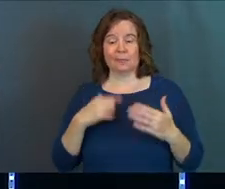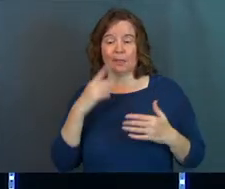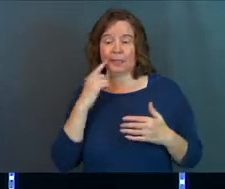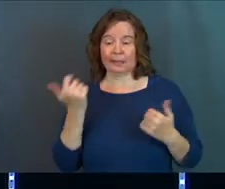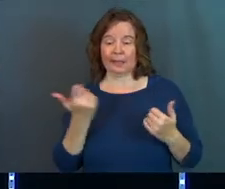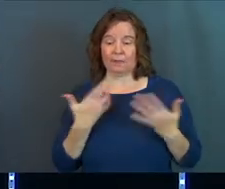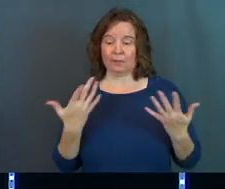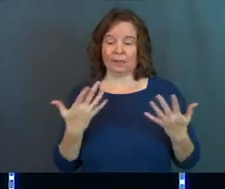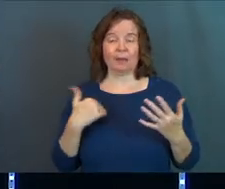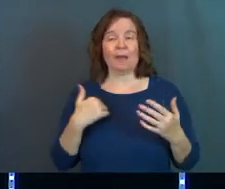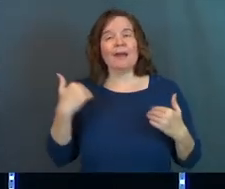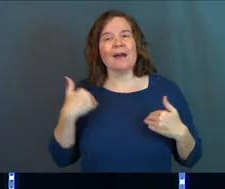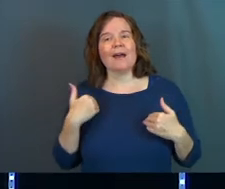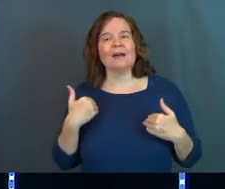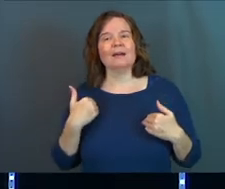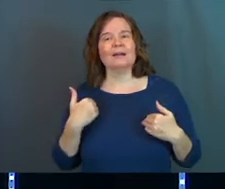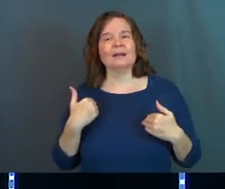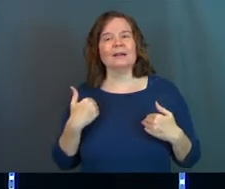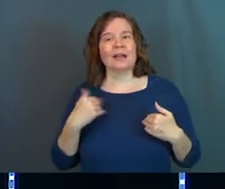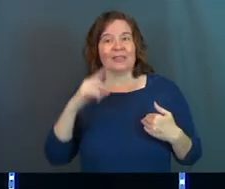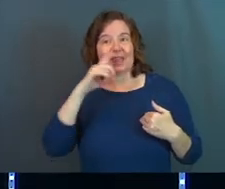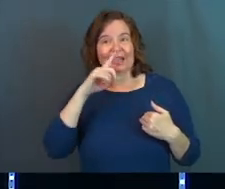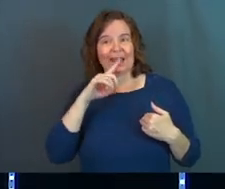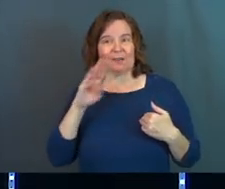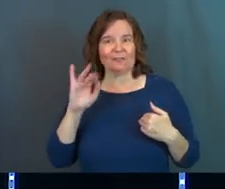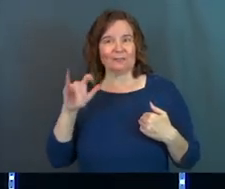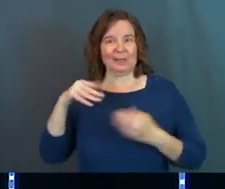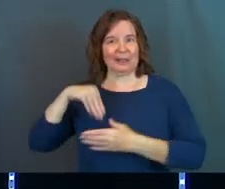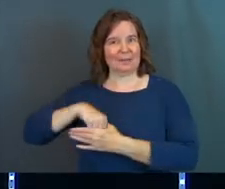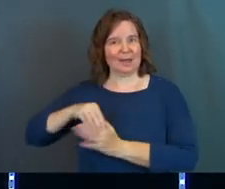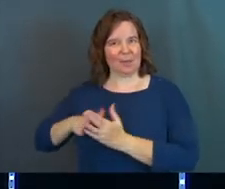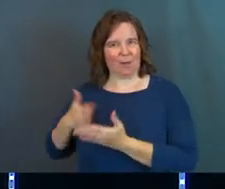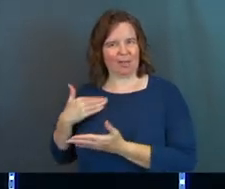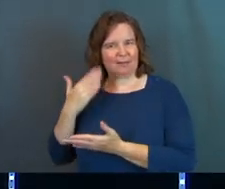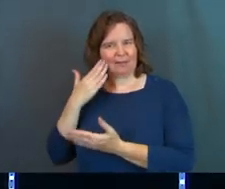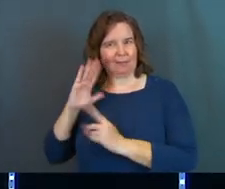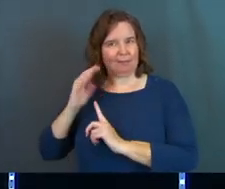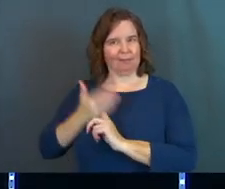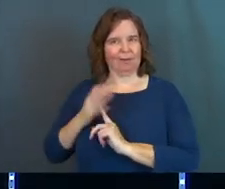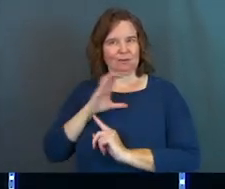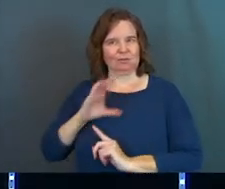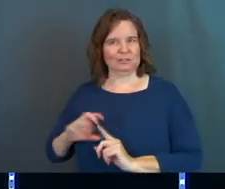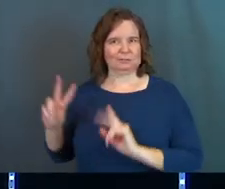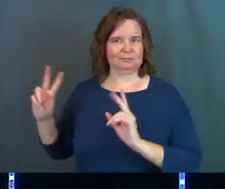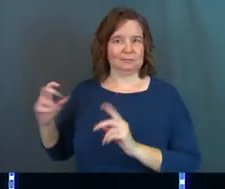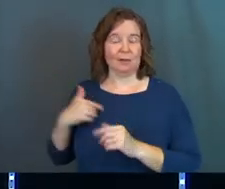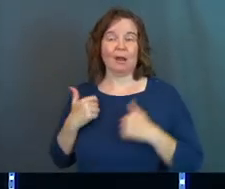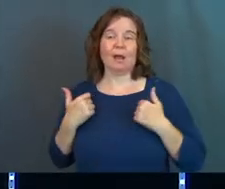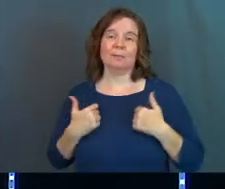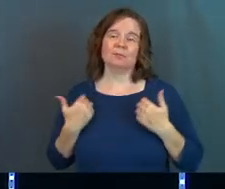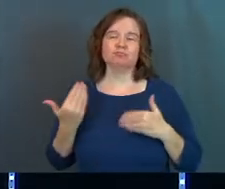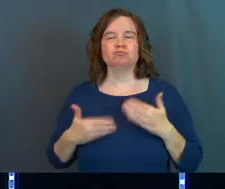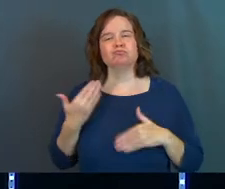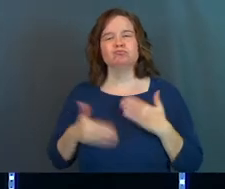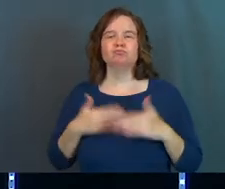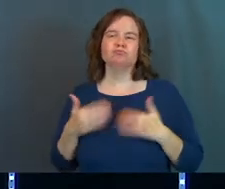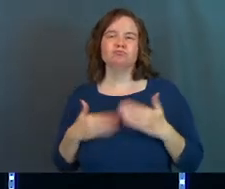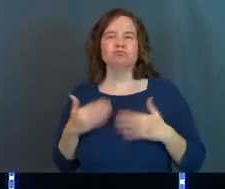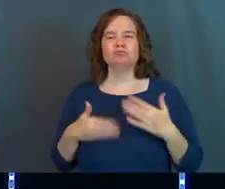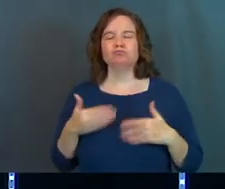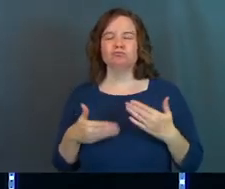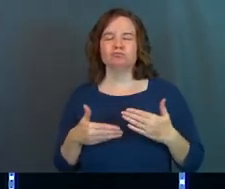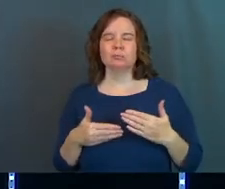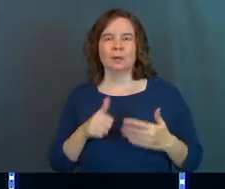thinking that everything, and I had the counterfeit bill, in my wallet. You know what I'm saying? And I'm living life, doing my thing, and